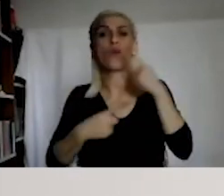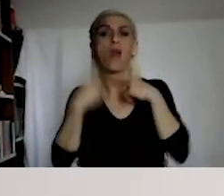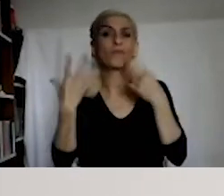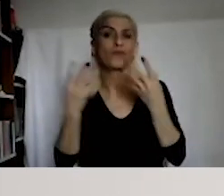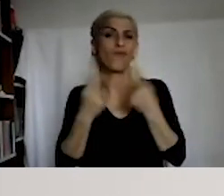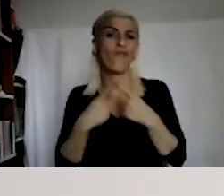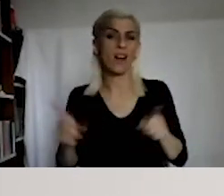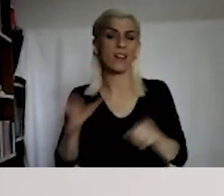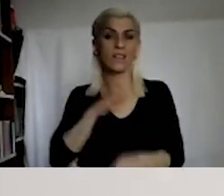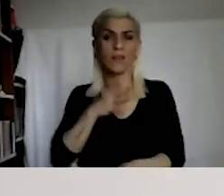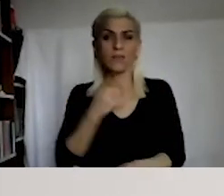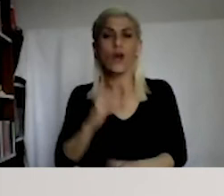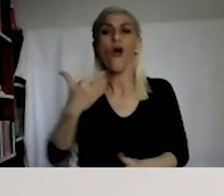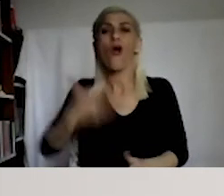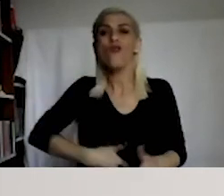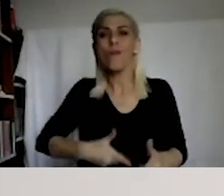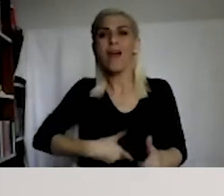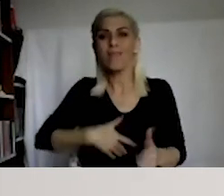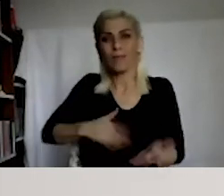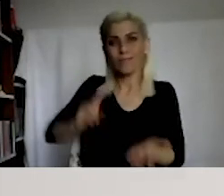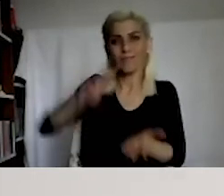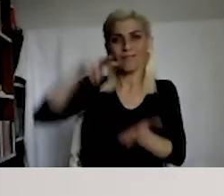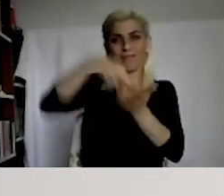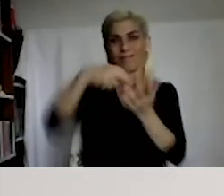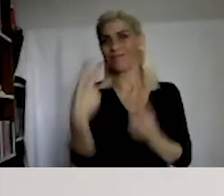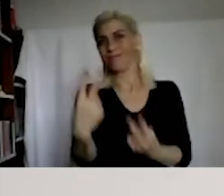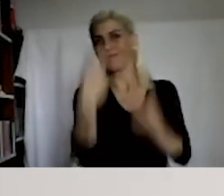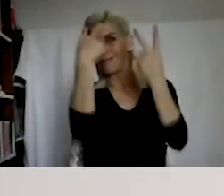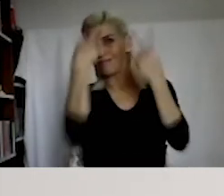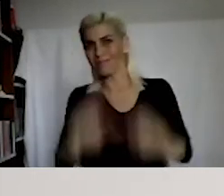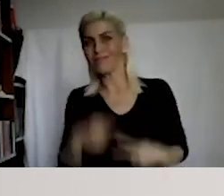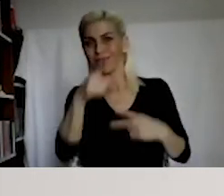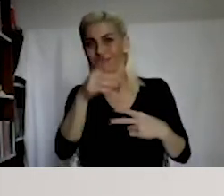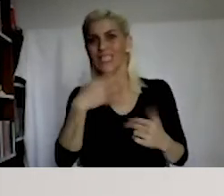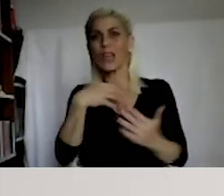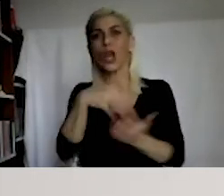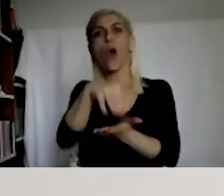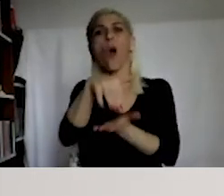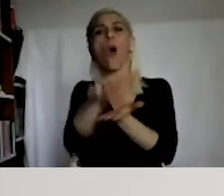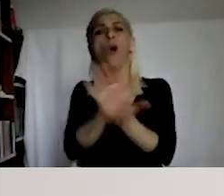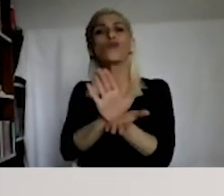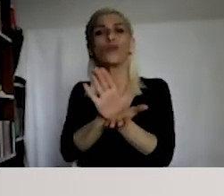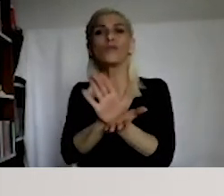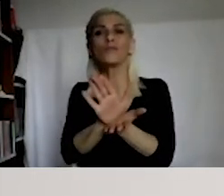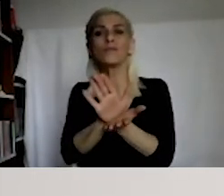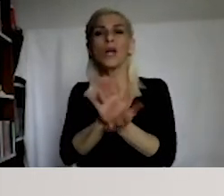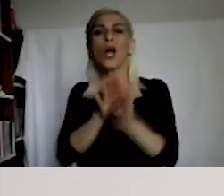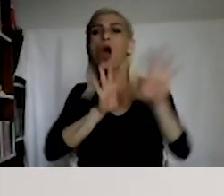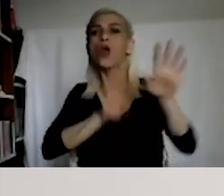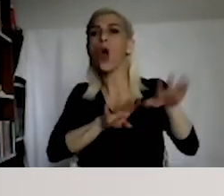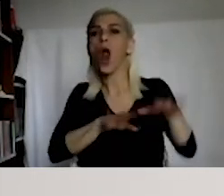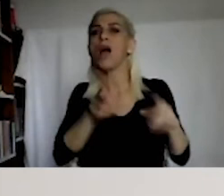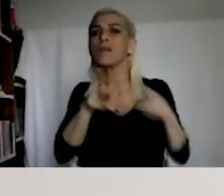The artist, during the stand-up show, is making a speech on stage, and